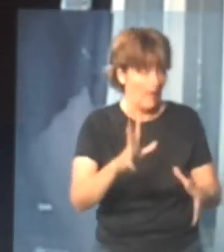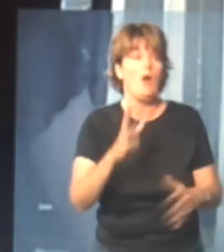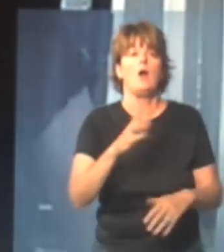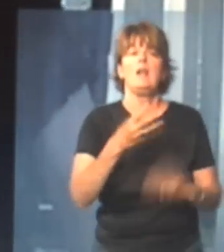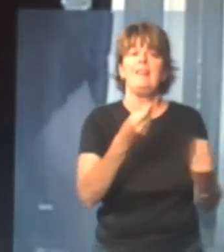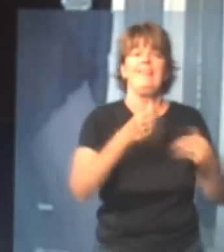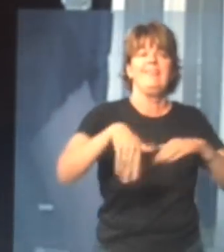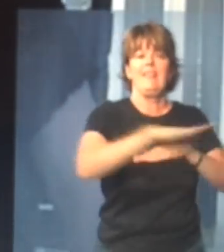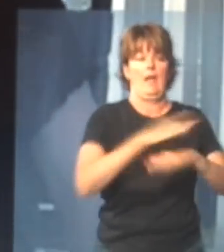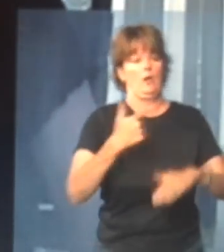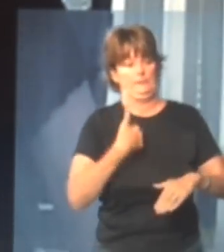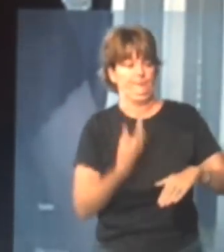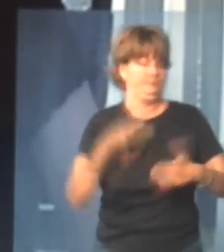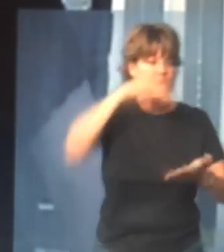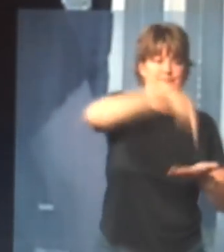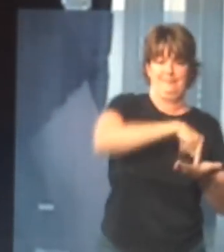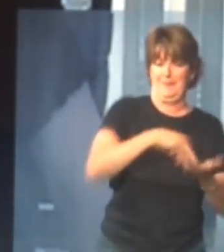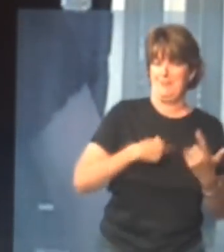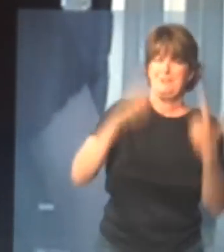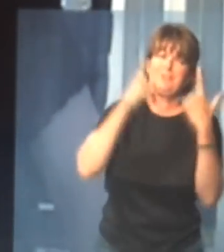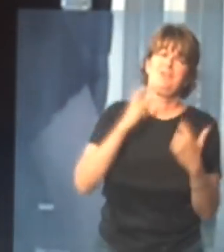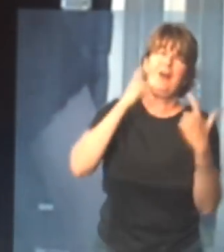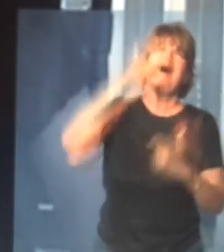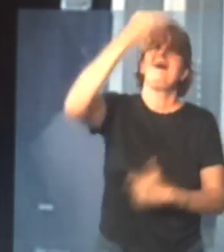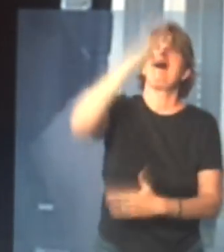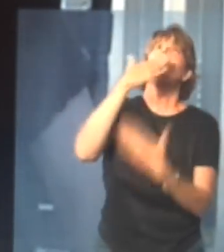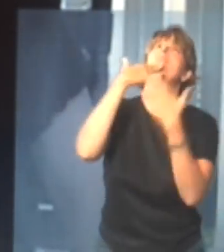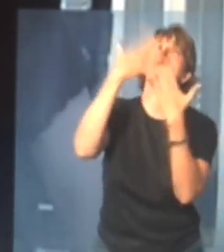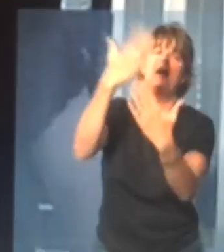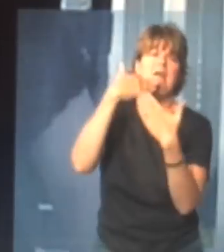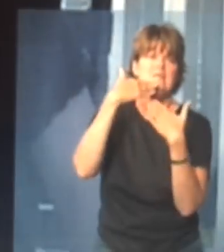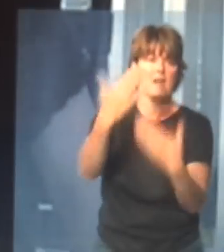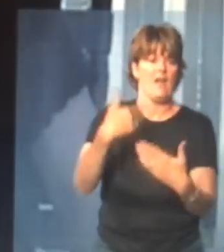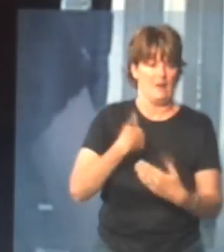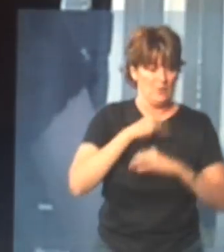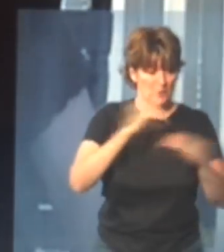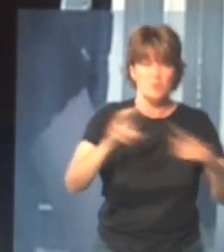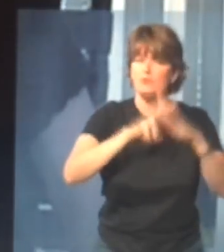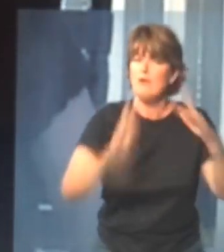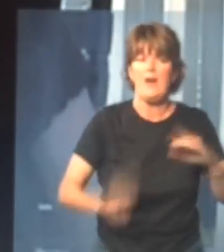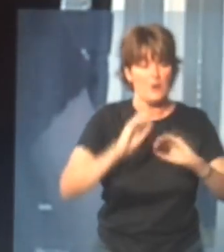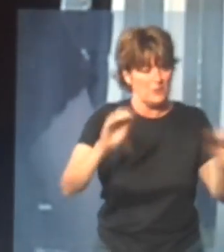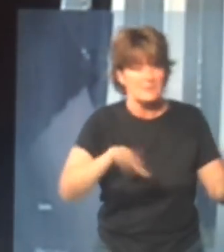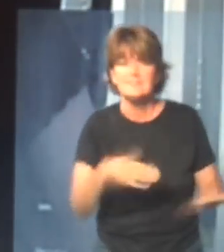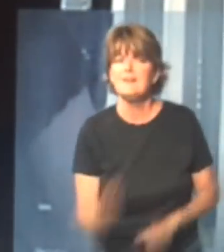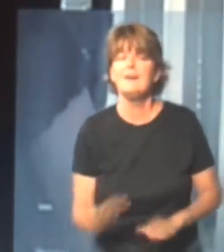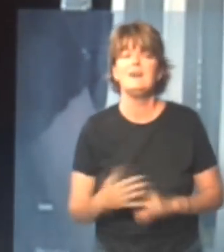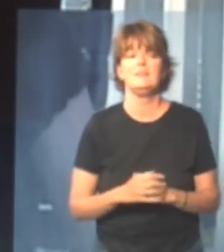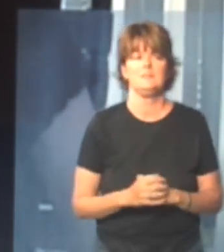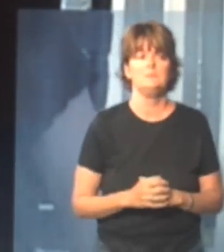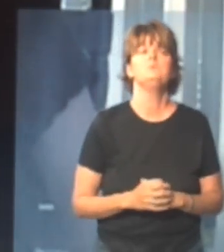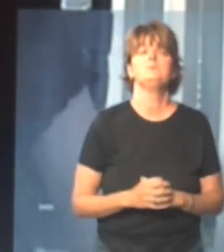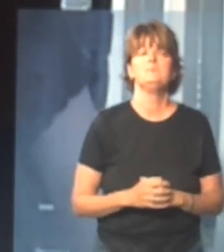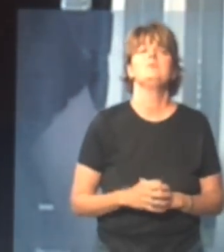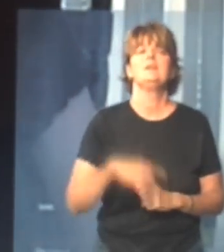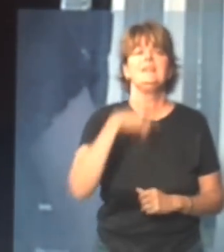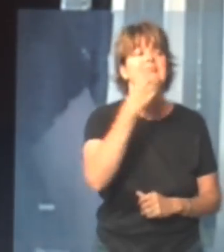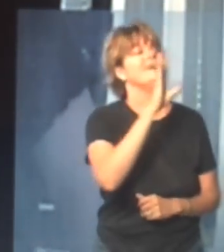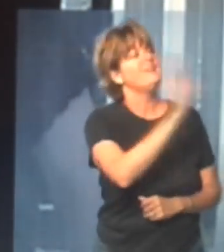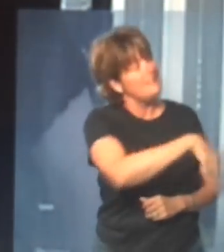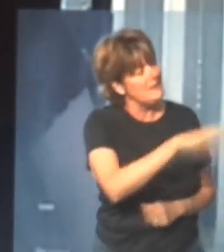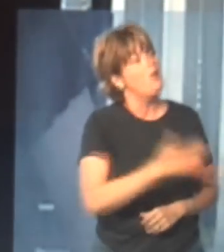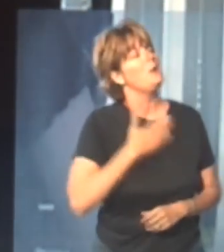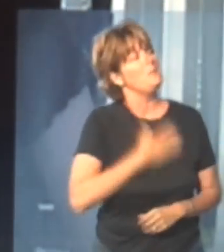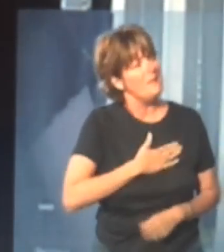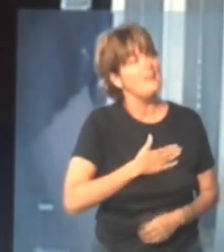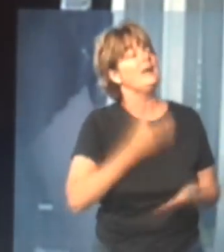bank, and I'm just crying, and I'm just holding my daughter, and just thanking God that, you know, we didn't drown, die, and they're trying to convince me to come back